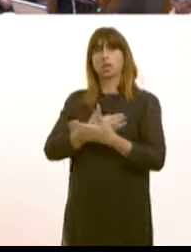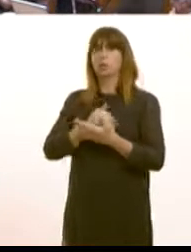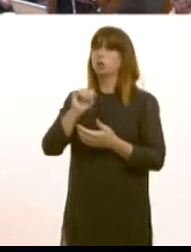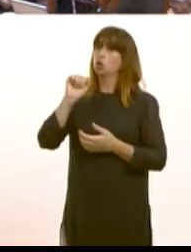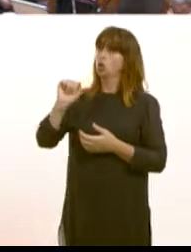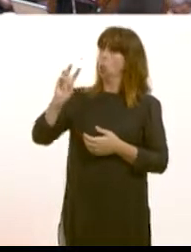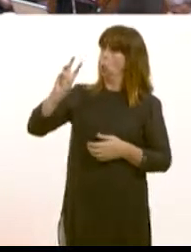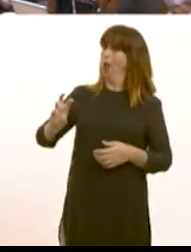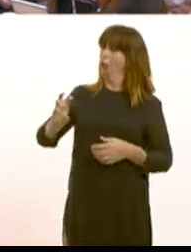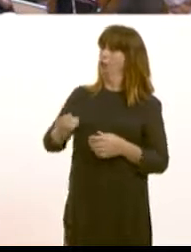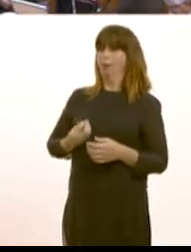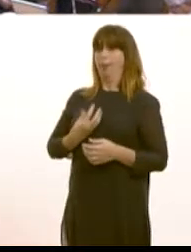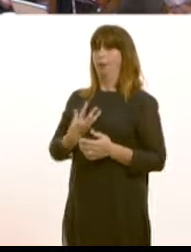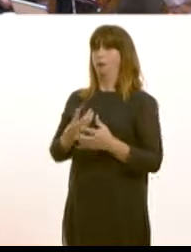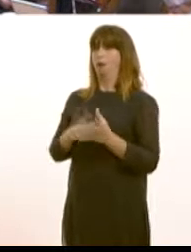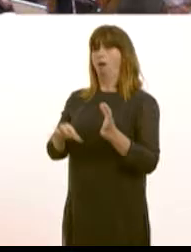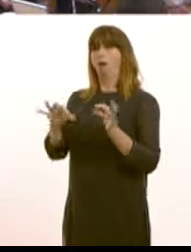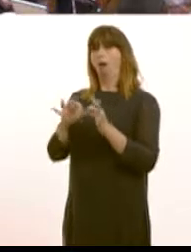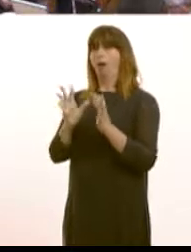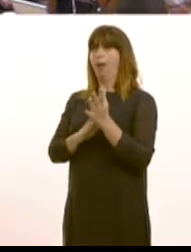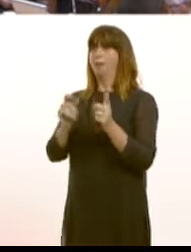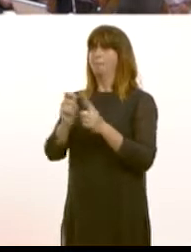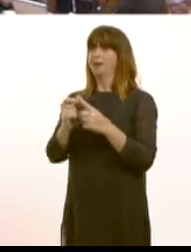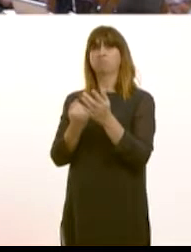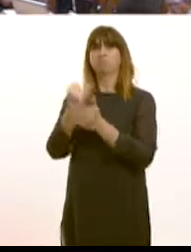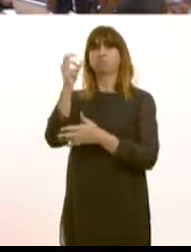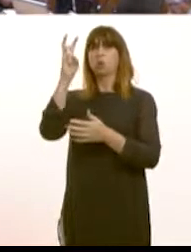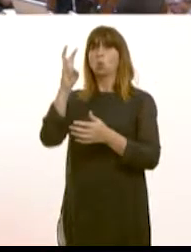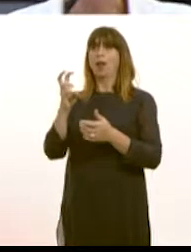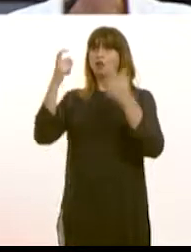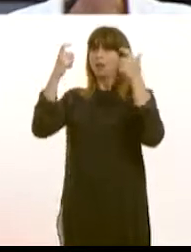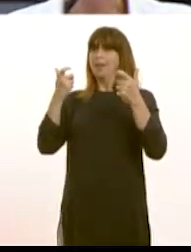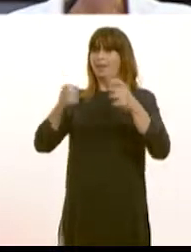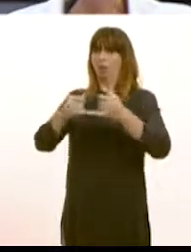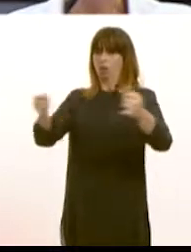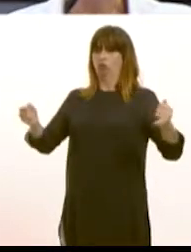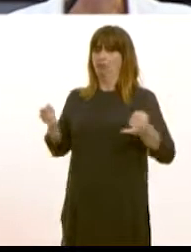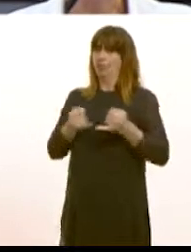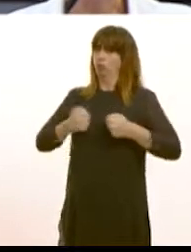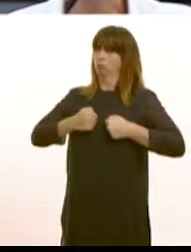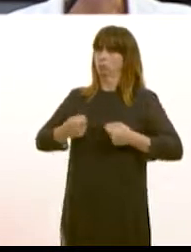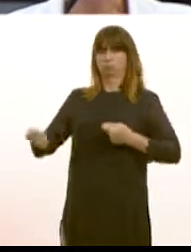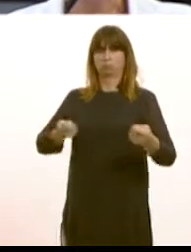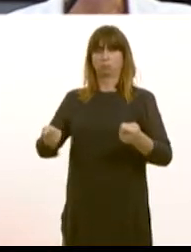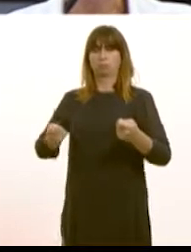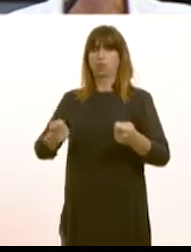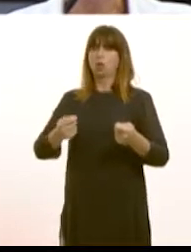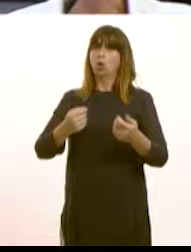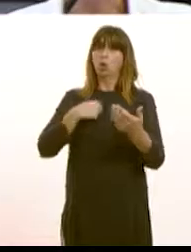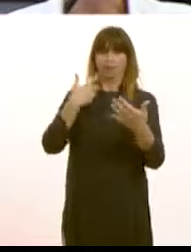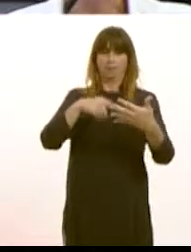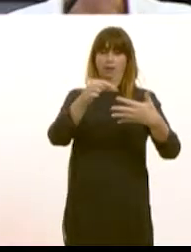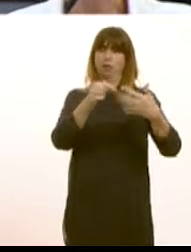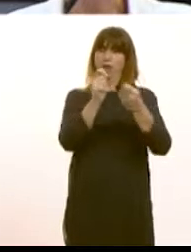Welsh Labour MPs, voted against a Welsh legal jurisdiction. The amendment that Labour voted against